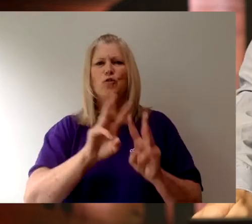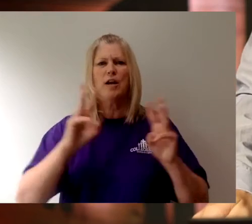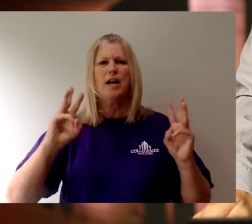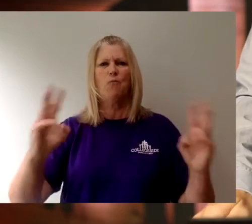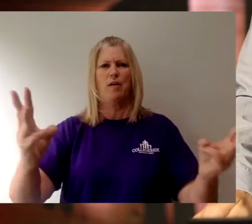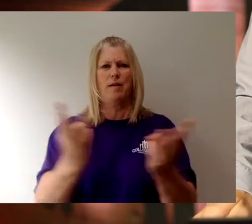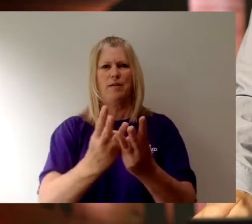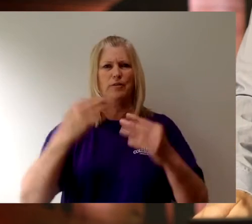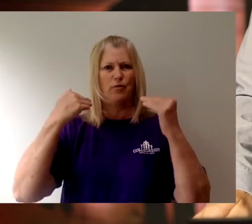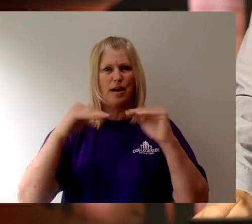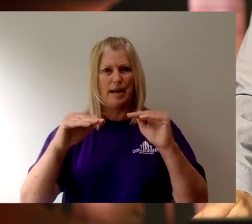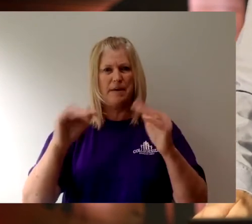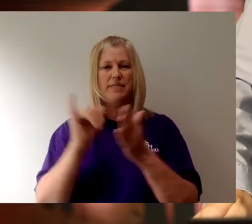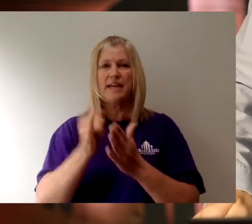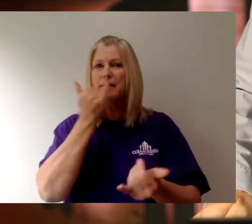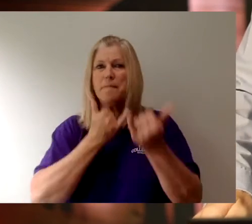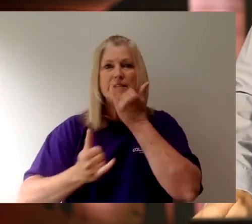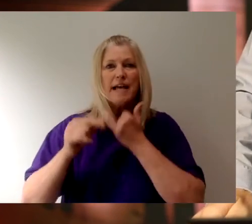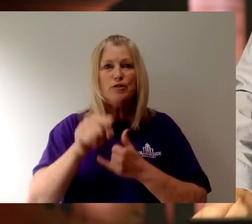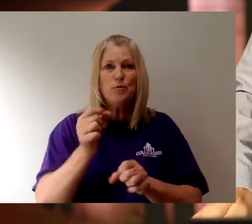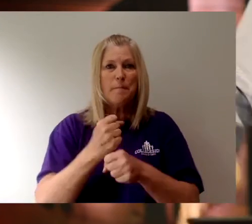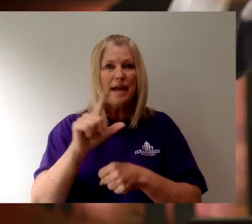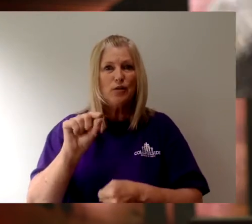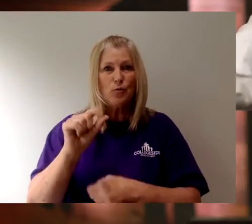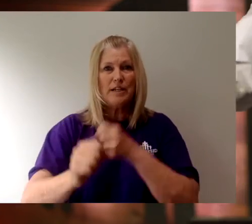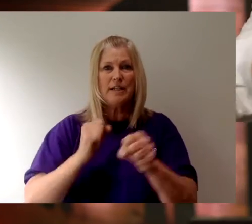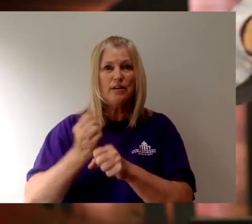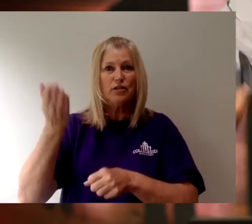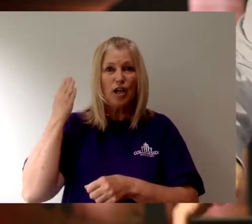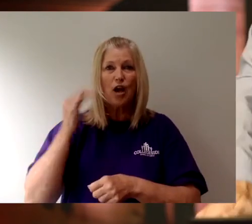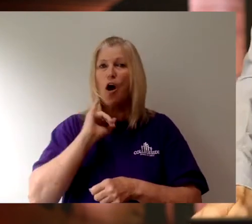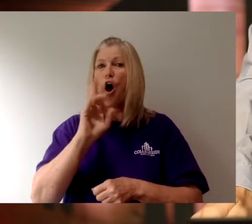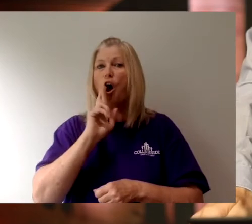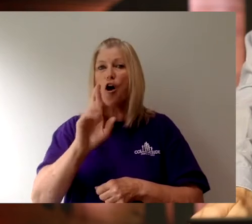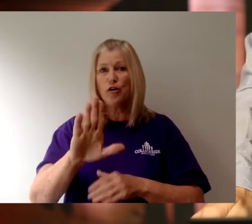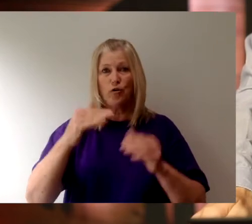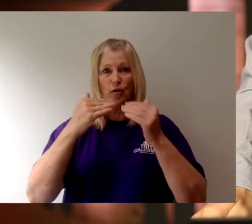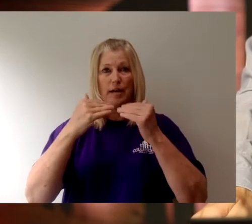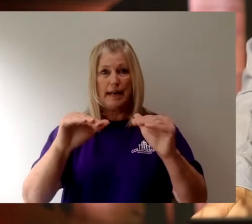boundary. That the mistakes you made 20 years ago are your boundaries.